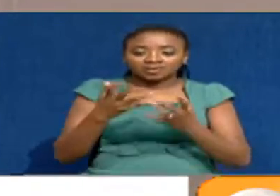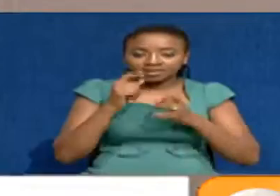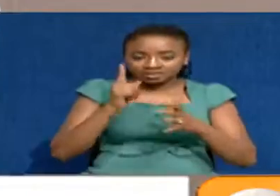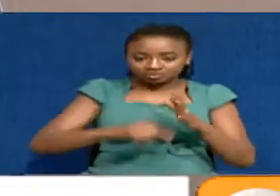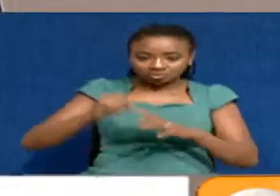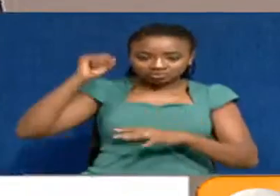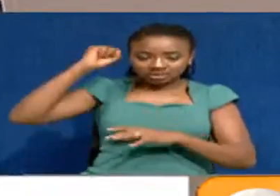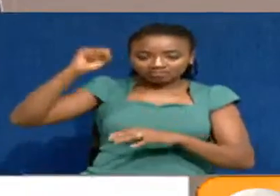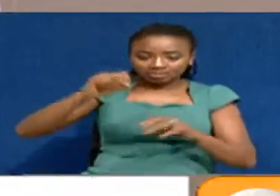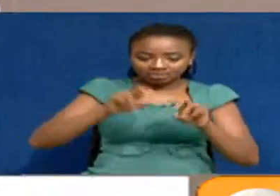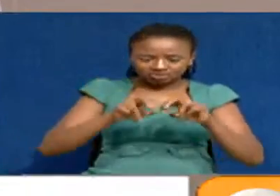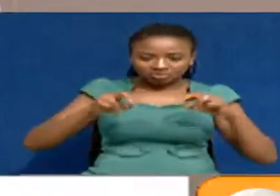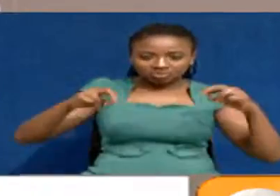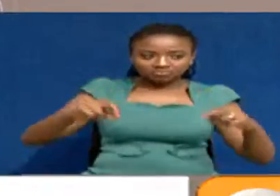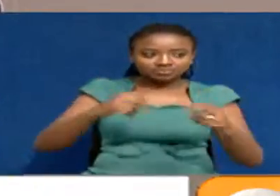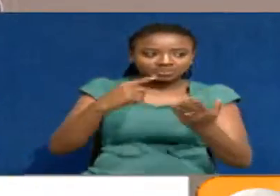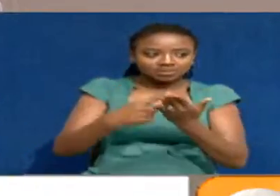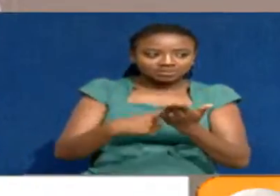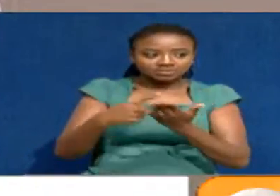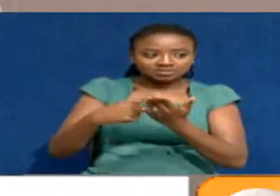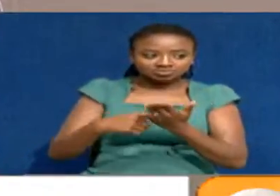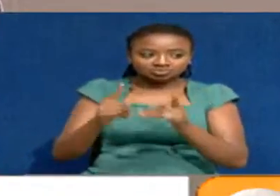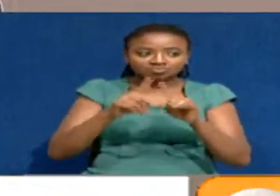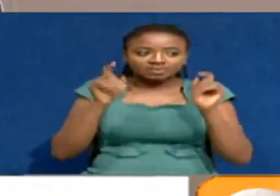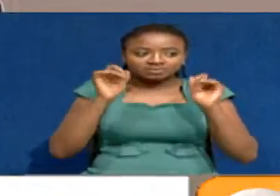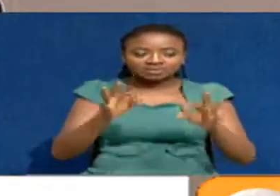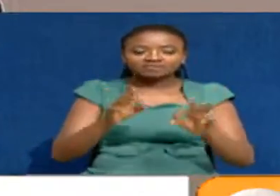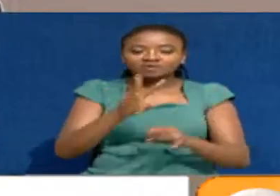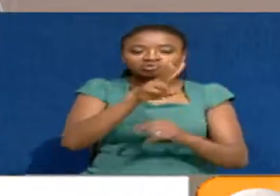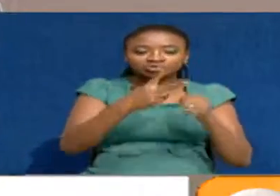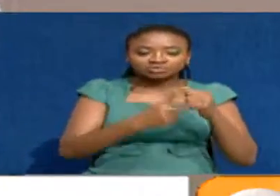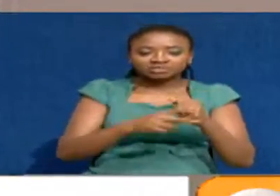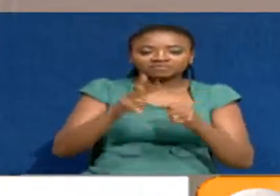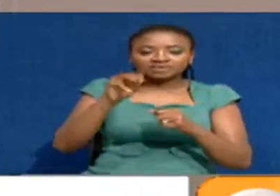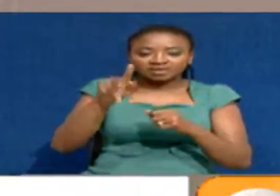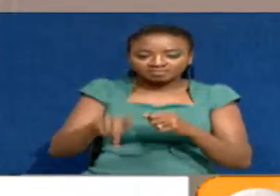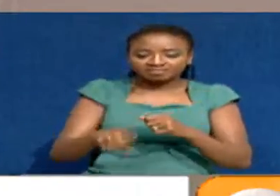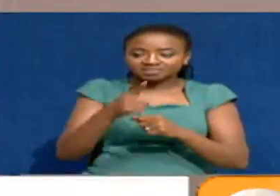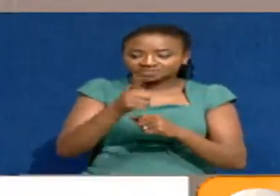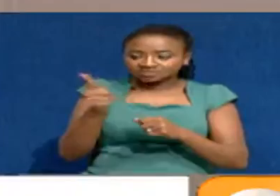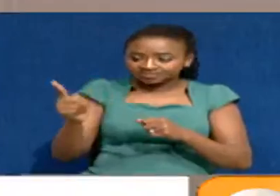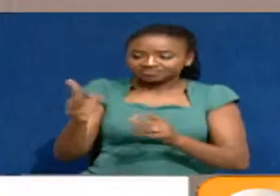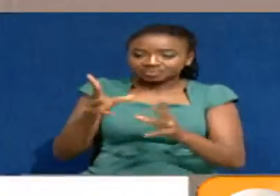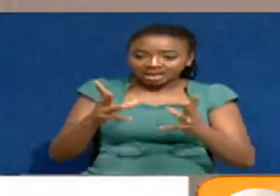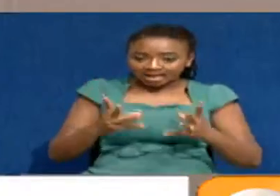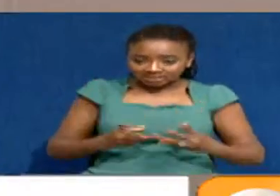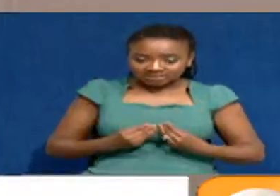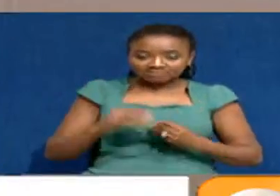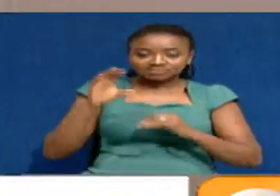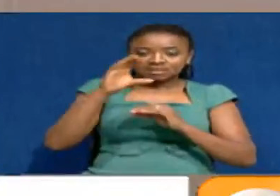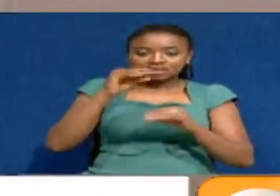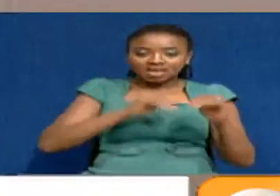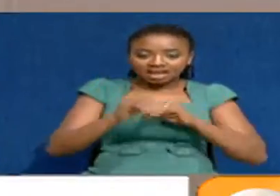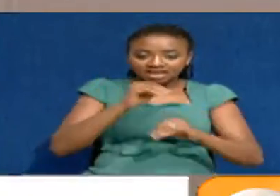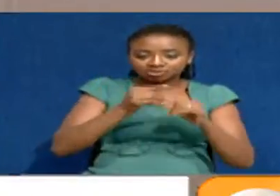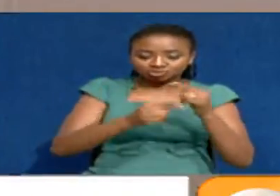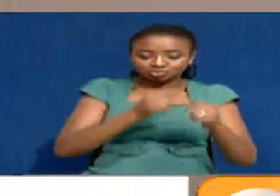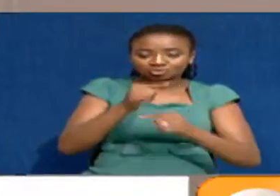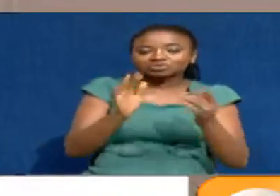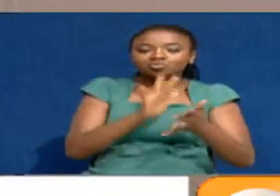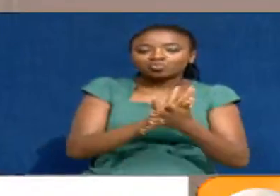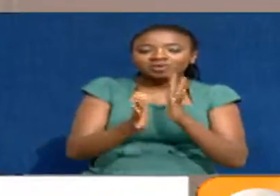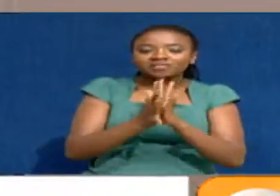And if the members, 27 members of parliament, allow the elections to continue without any